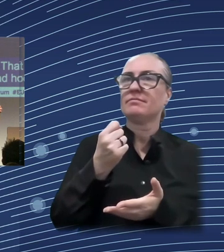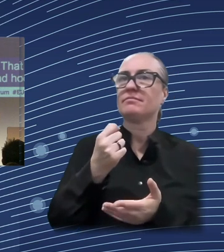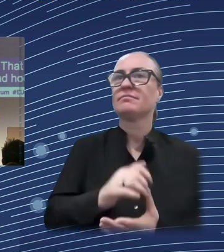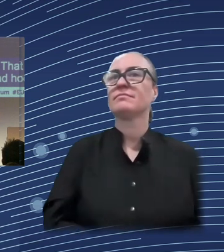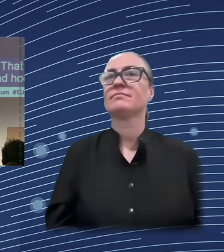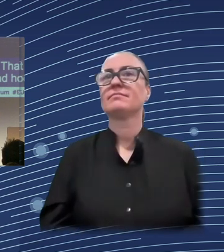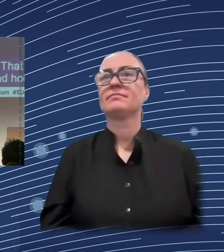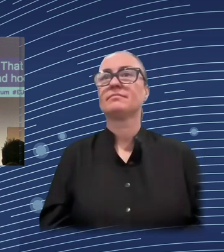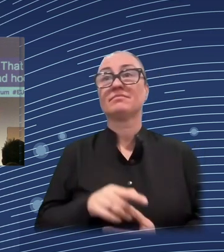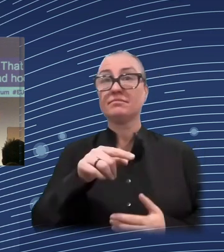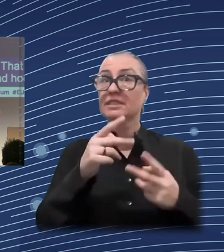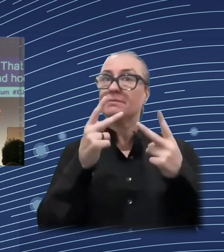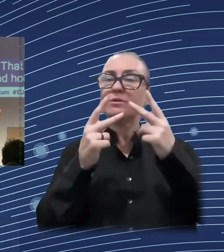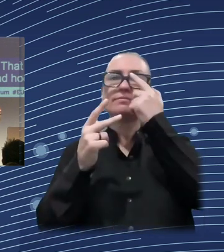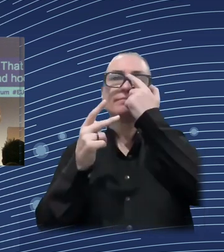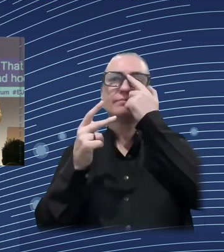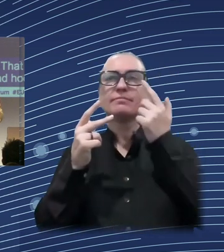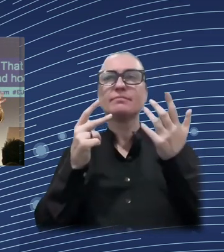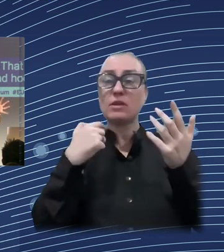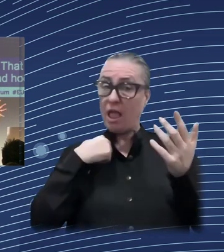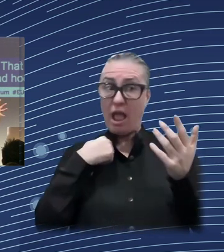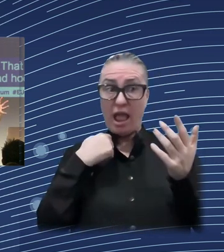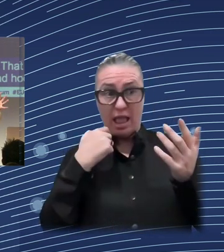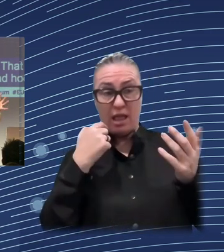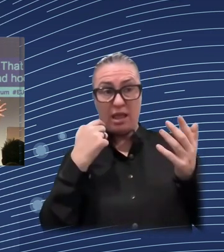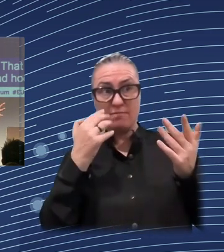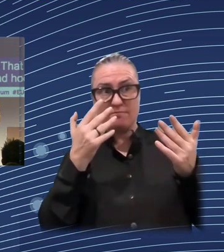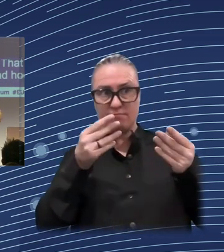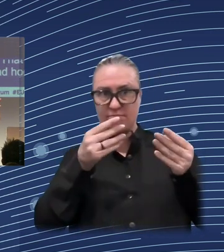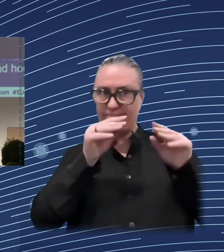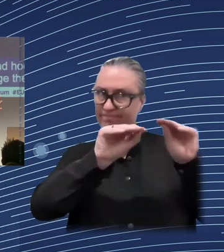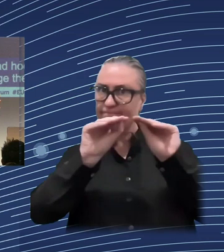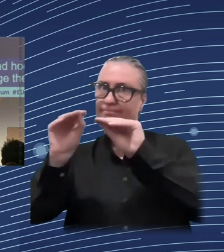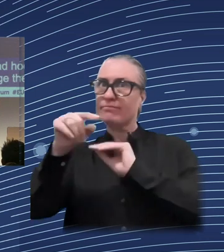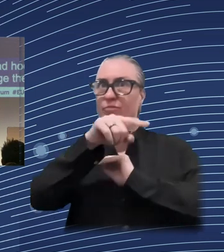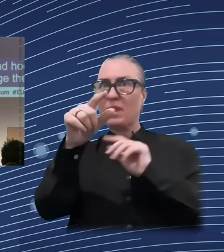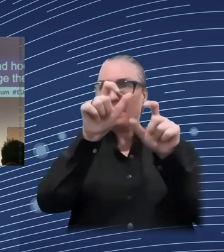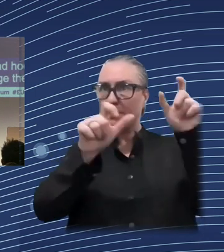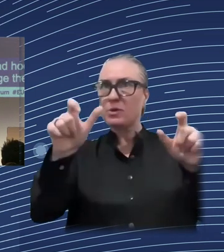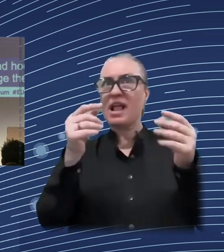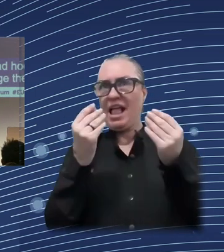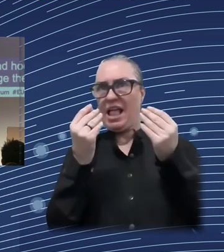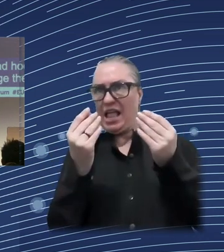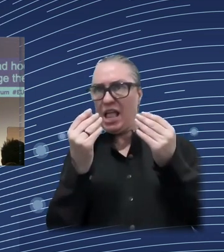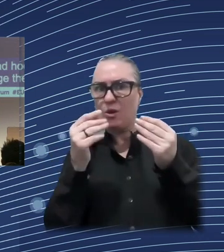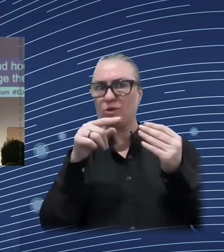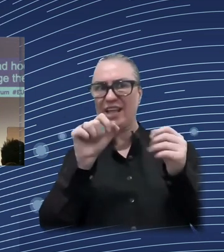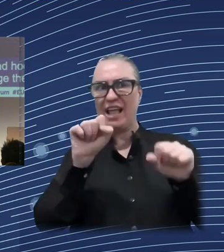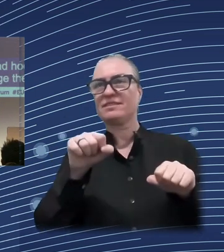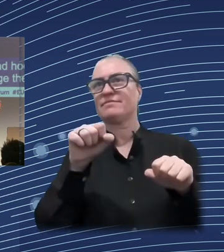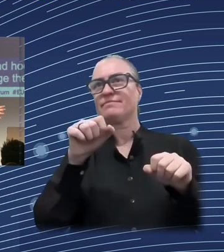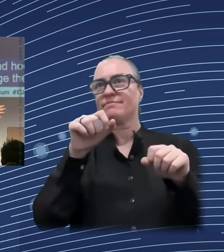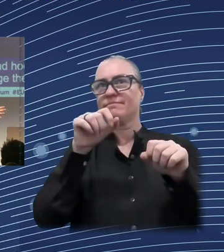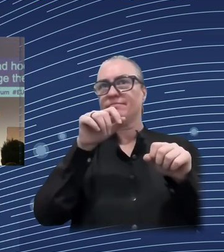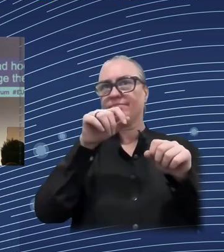so that we can change the parameters and see what happens? And all that has to happen under the auspice of budget secrecy. So there's a real level of